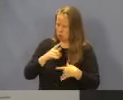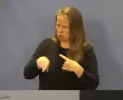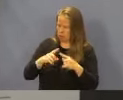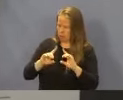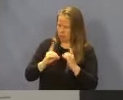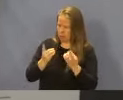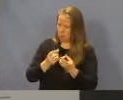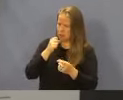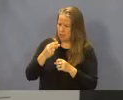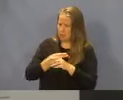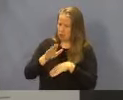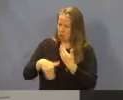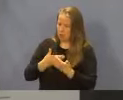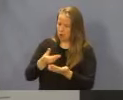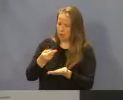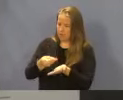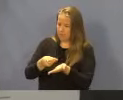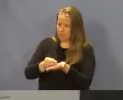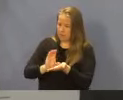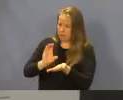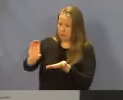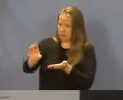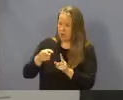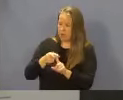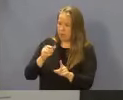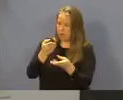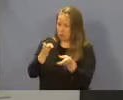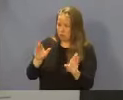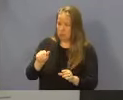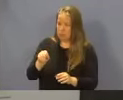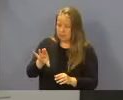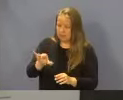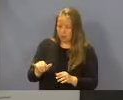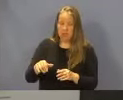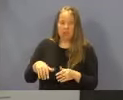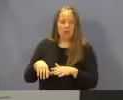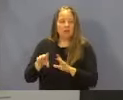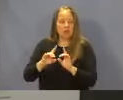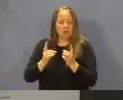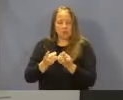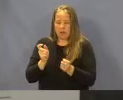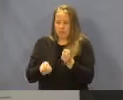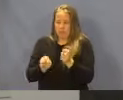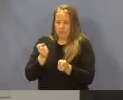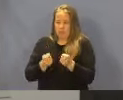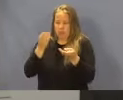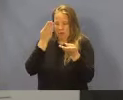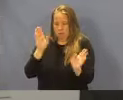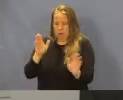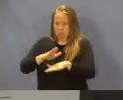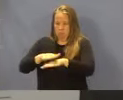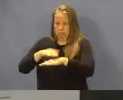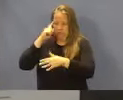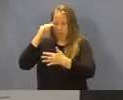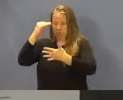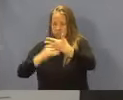department not using all funds appropriated by the general assembly. The department has revised the public notice to list